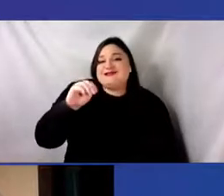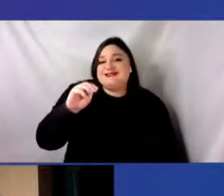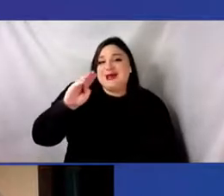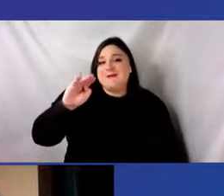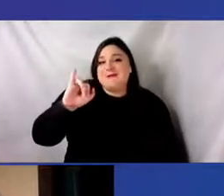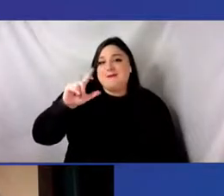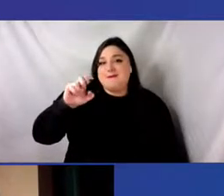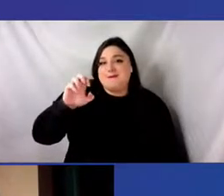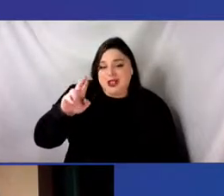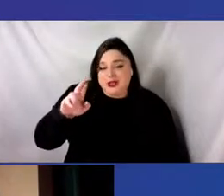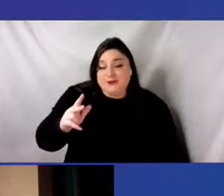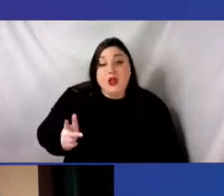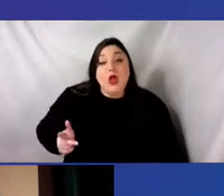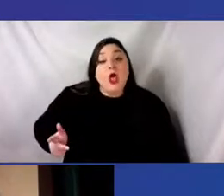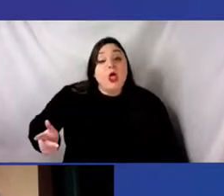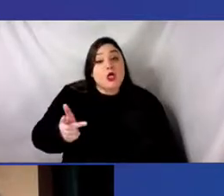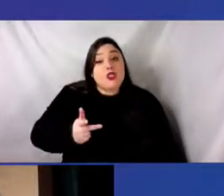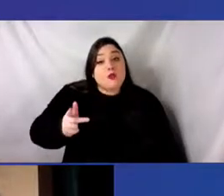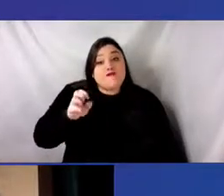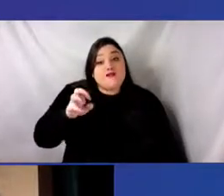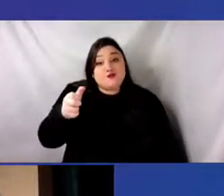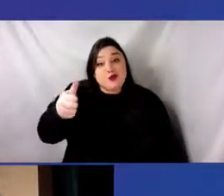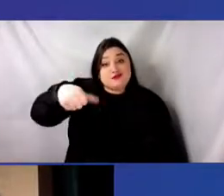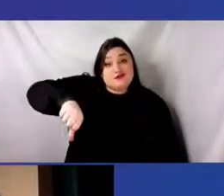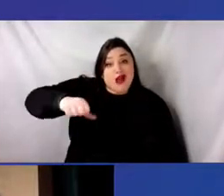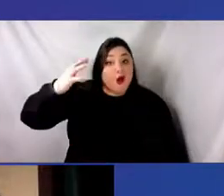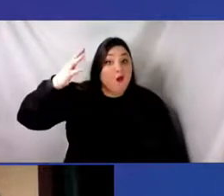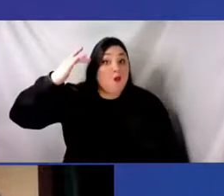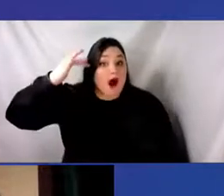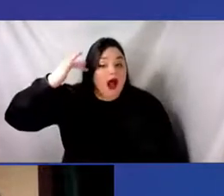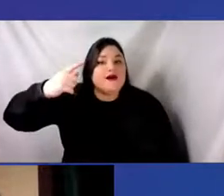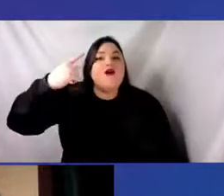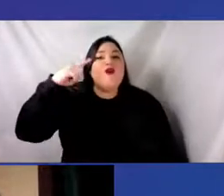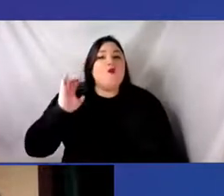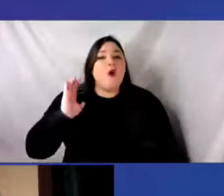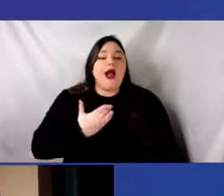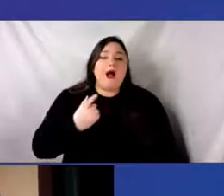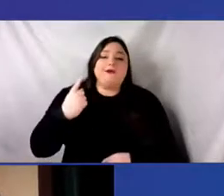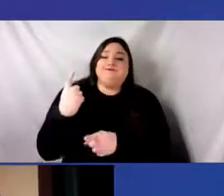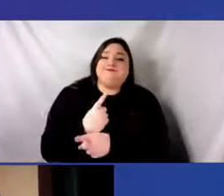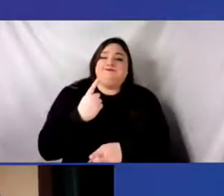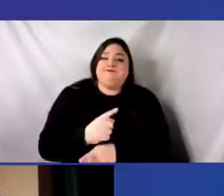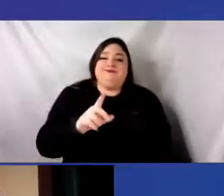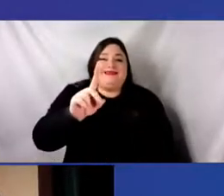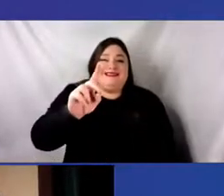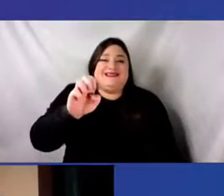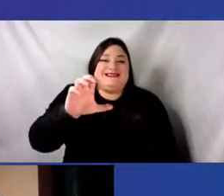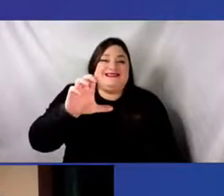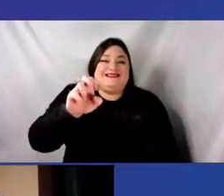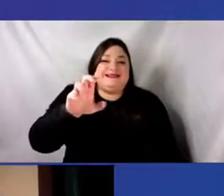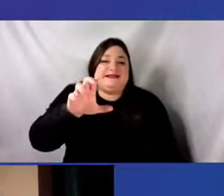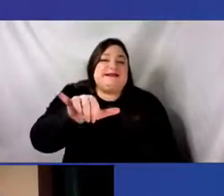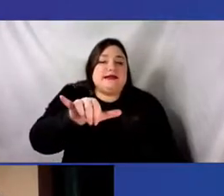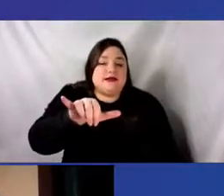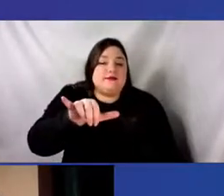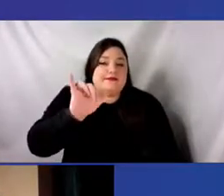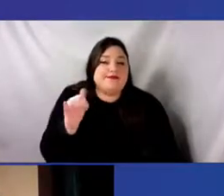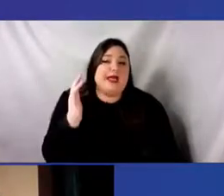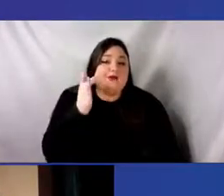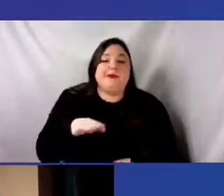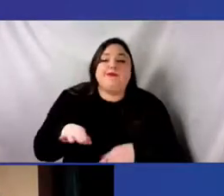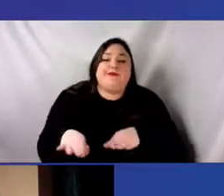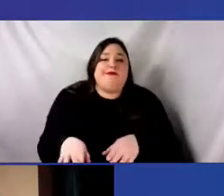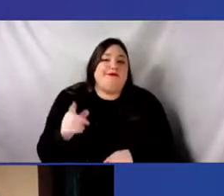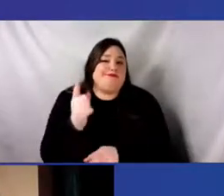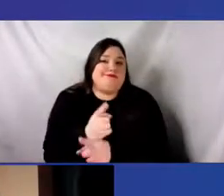were denied to us was because of decency. But at that time, and this then becomes, I think, for the purpose here right